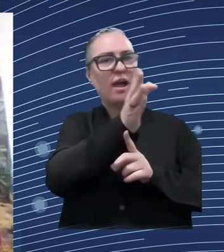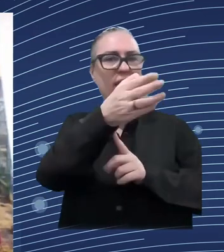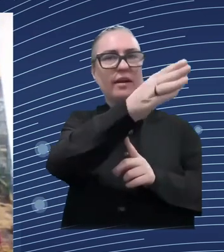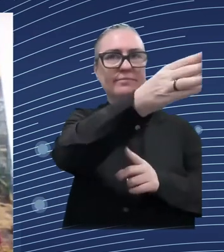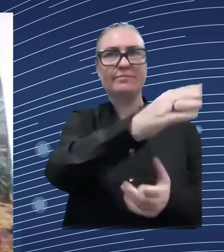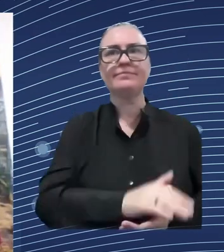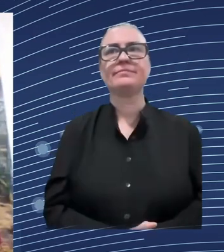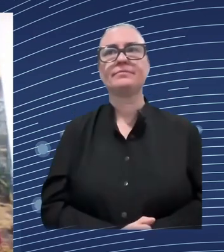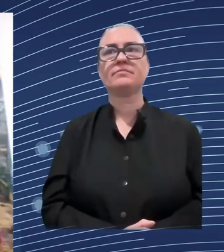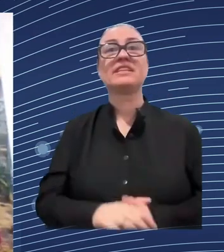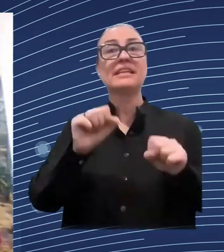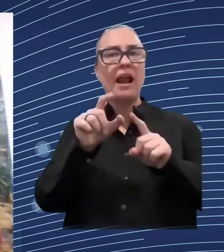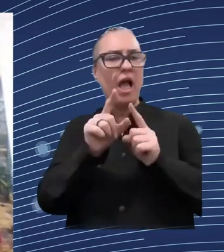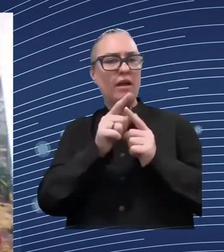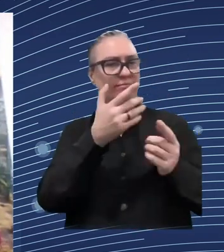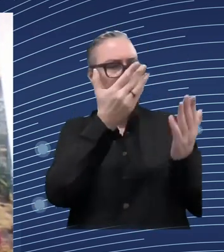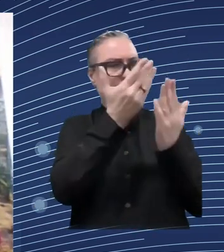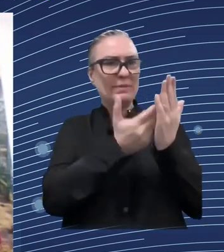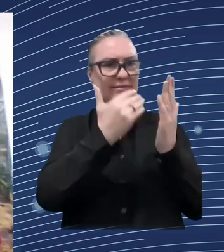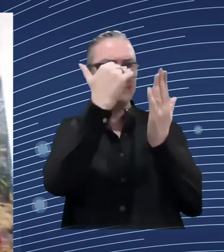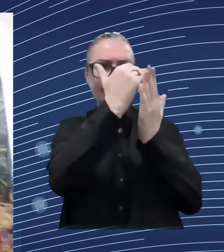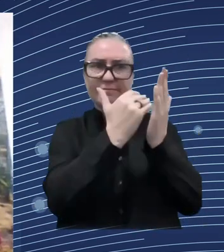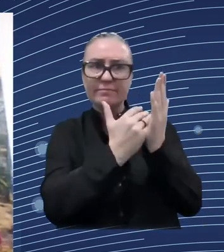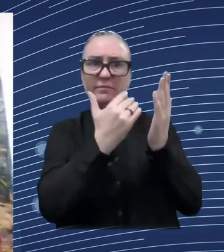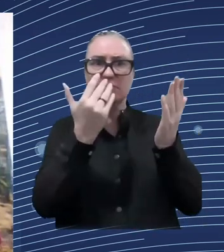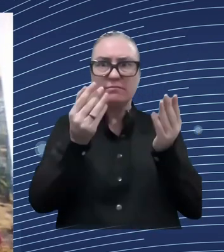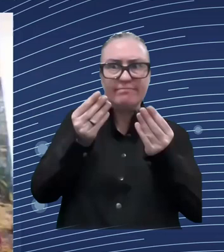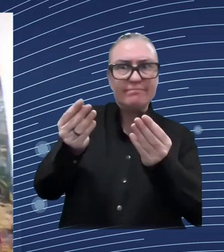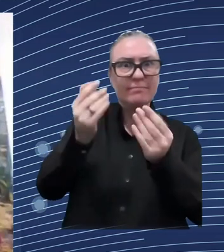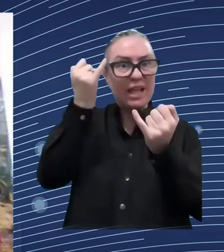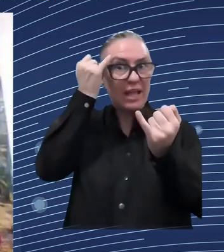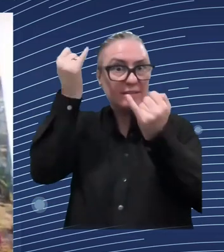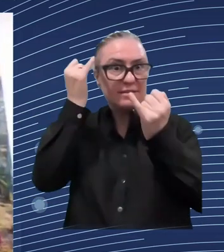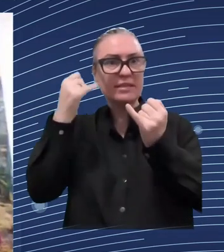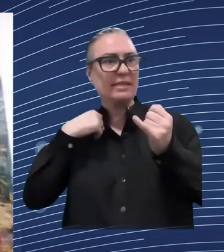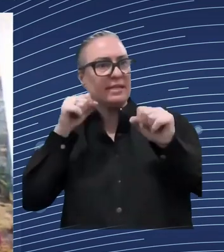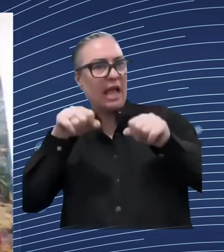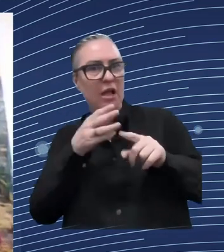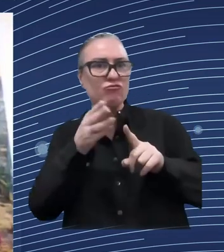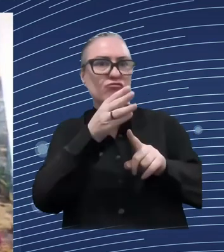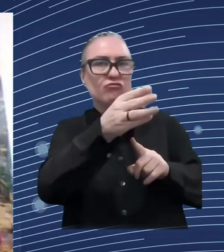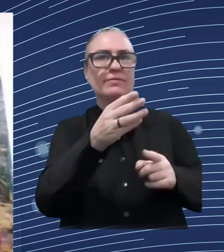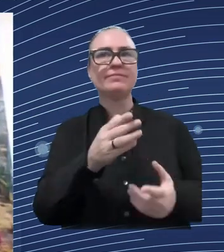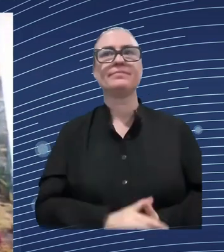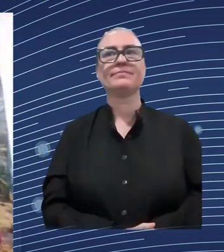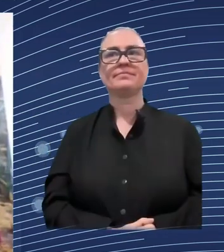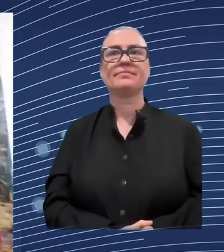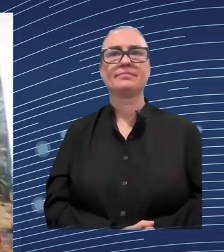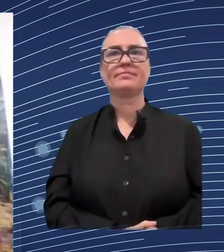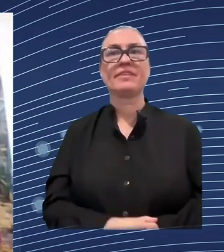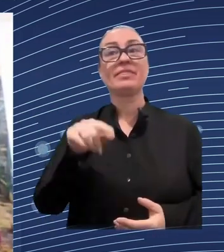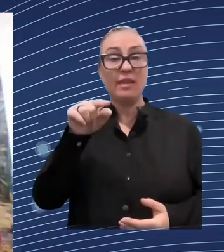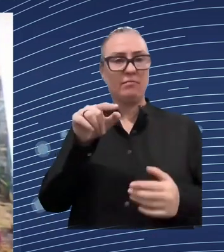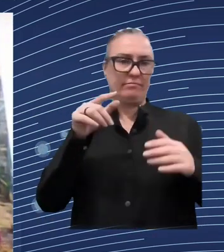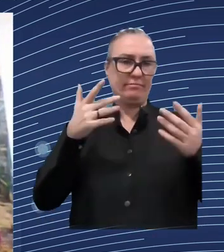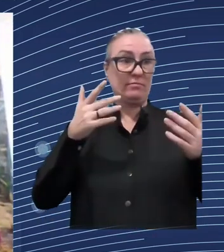for example from data analyst to barista from targeting specialist to baker from software tester to to